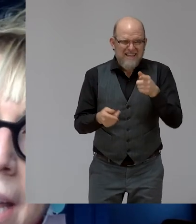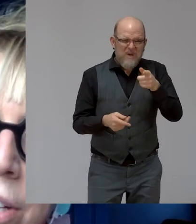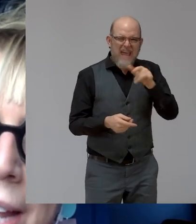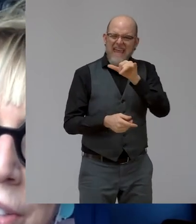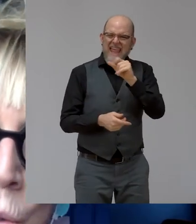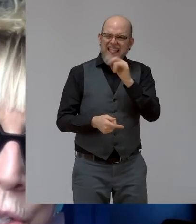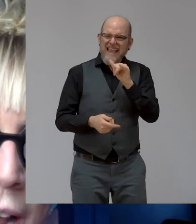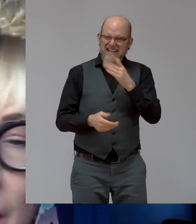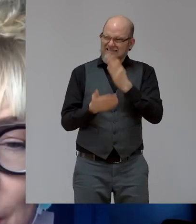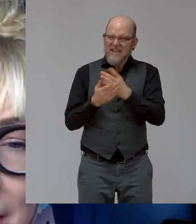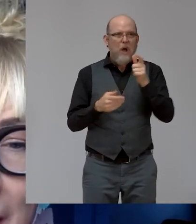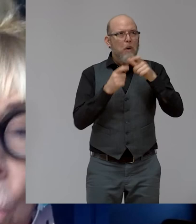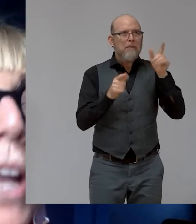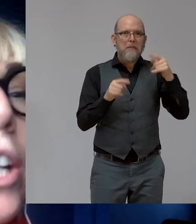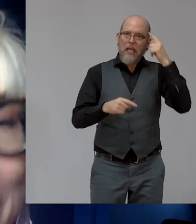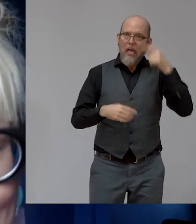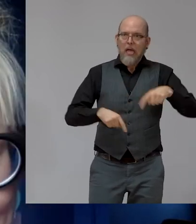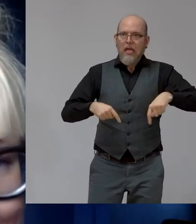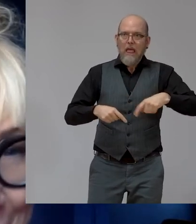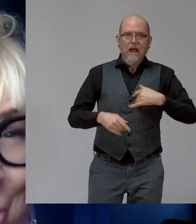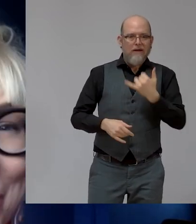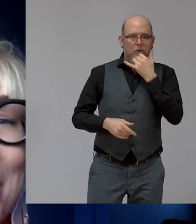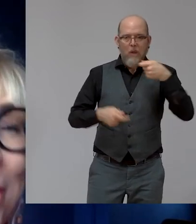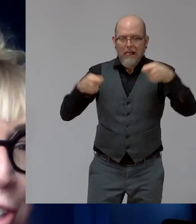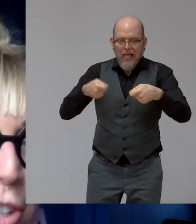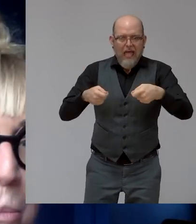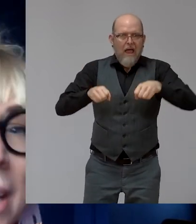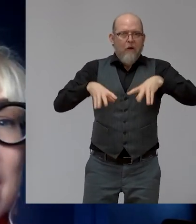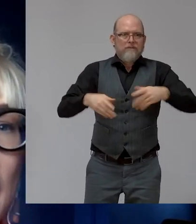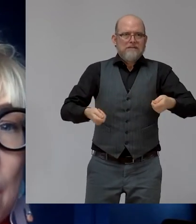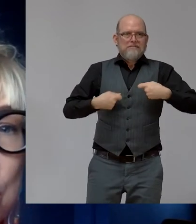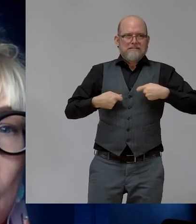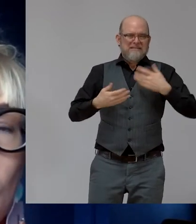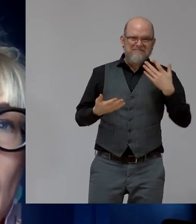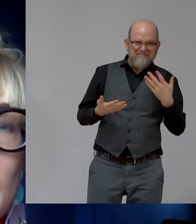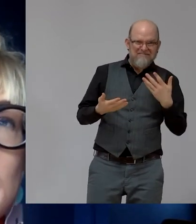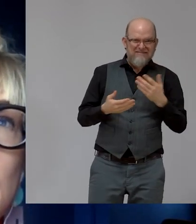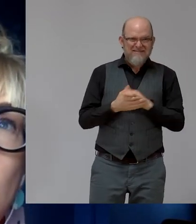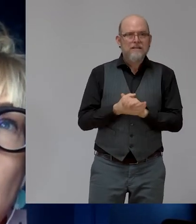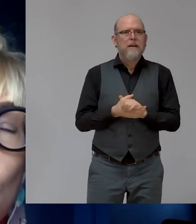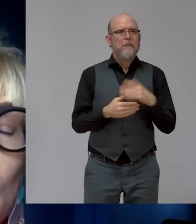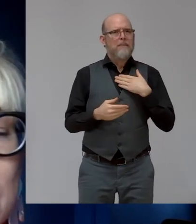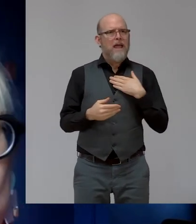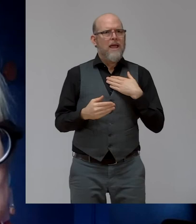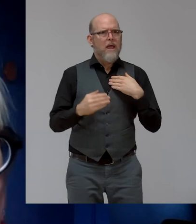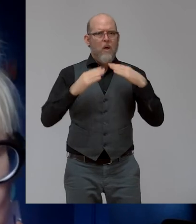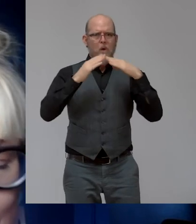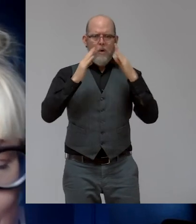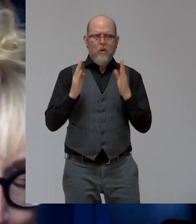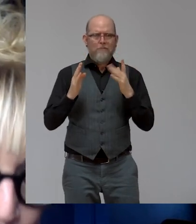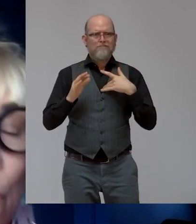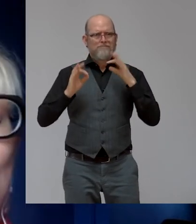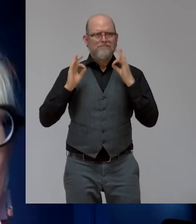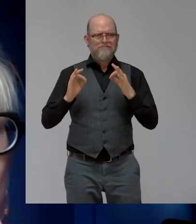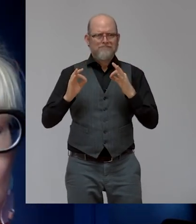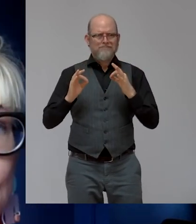No, we need to get our house in order. And I feel like saying, but when are you going to get your house in order? You know what I mean? Like how much longer? And how do we support and help them